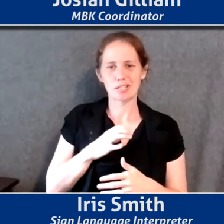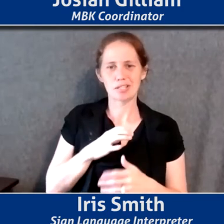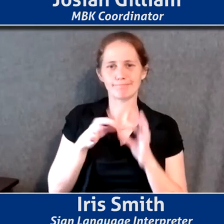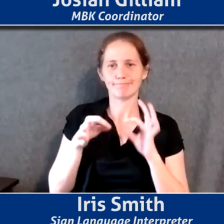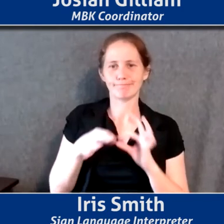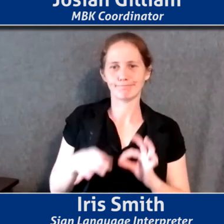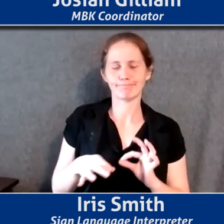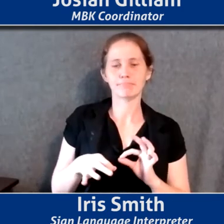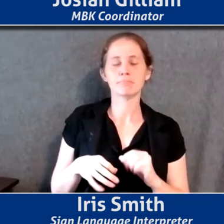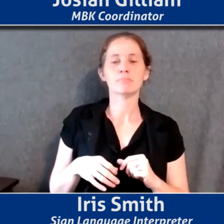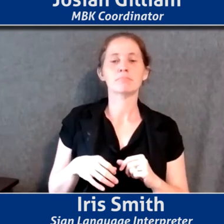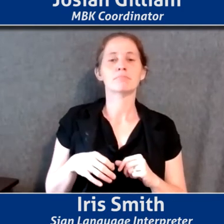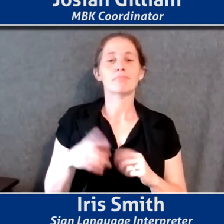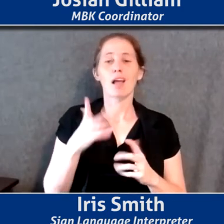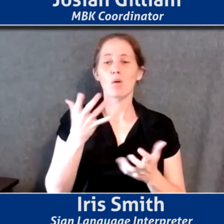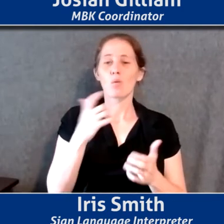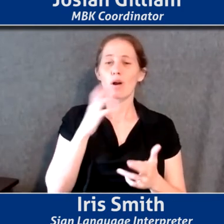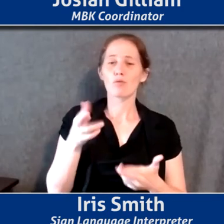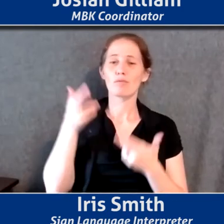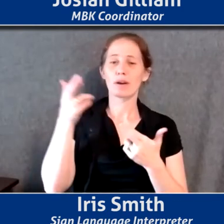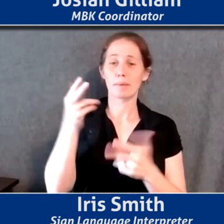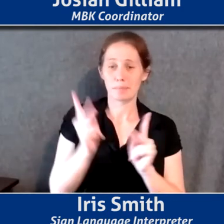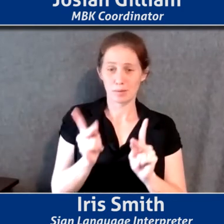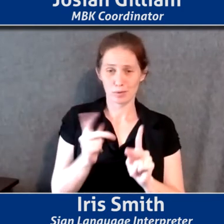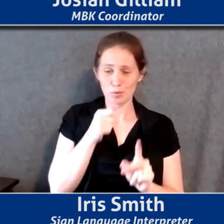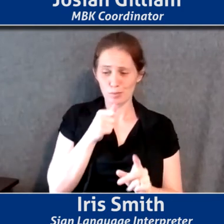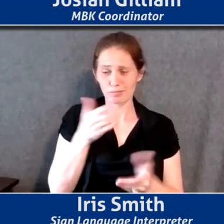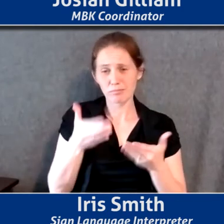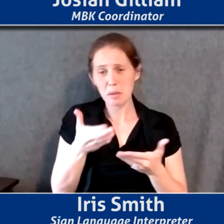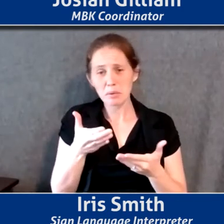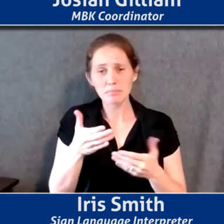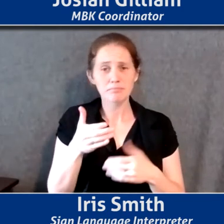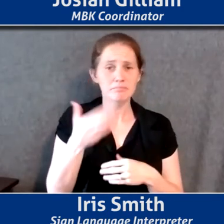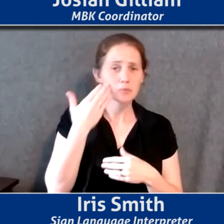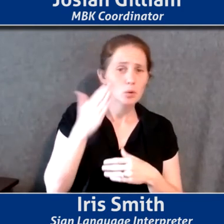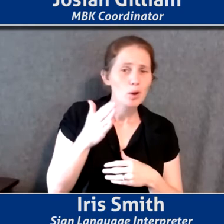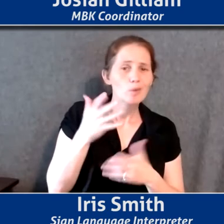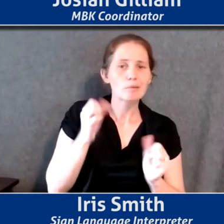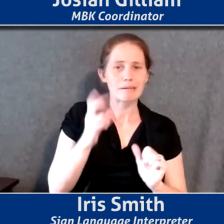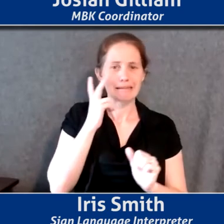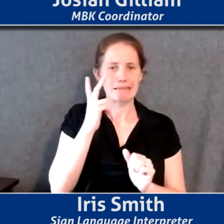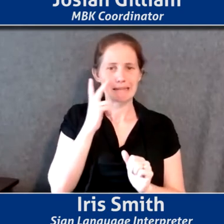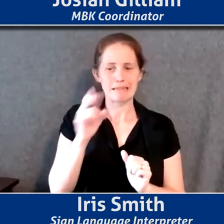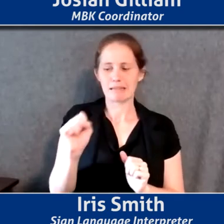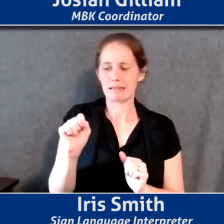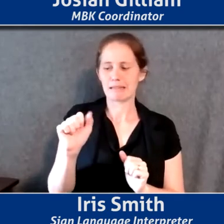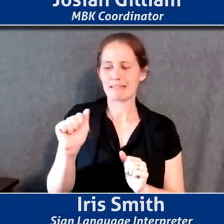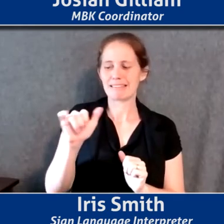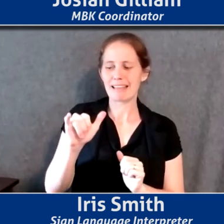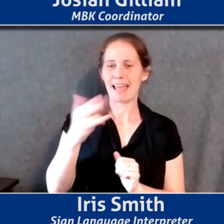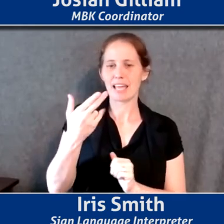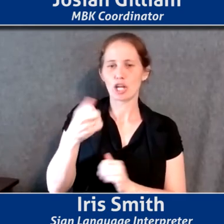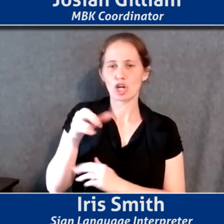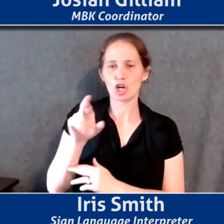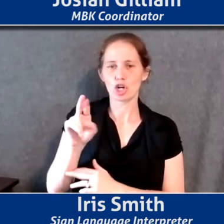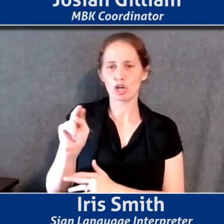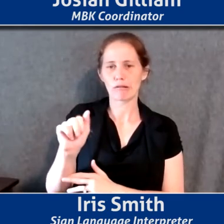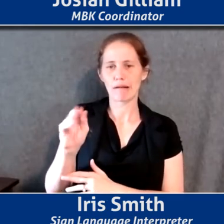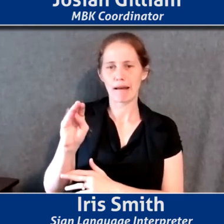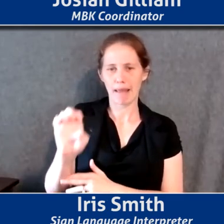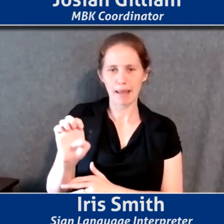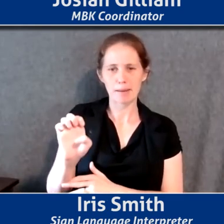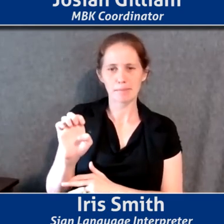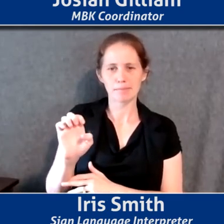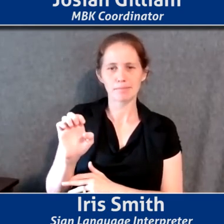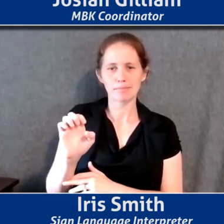I, I want to, uh, recommend that people who may not be aware of it, um, check out the say her name campaign and Kimberly Crenshaw, who's,